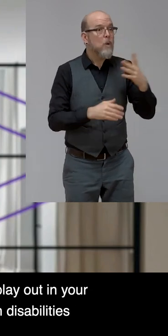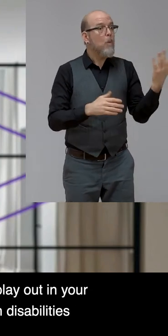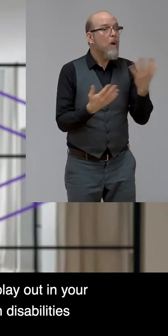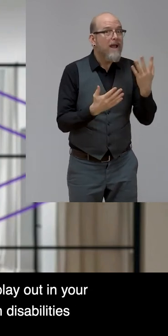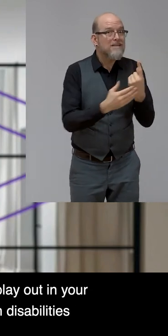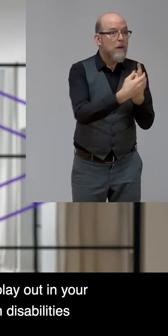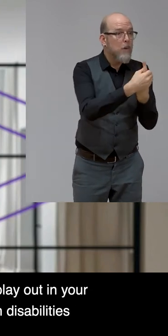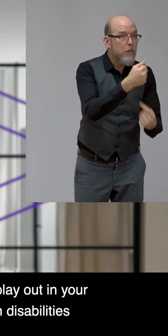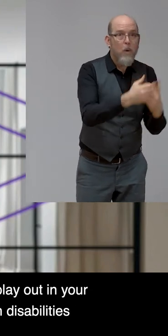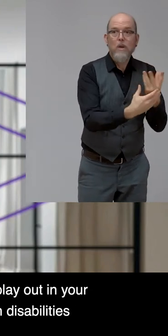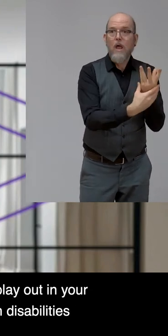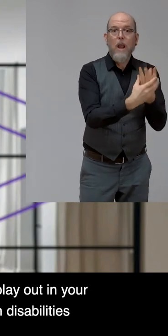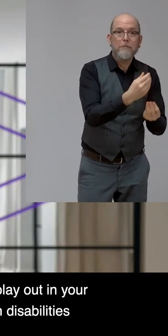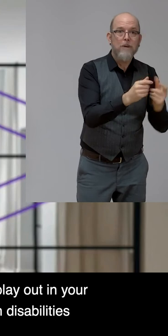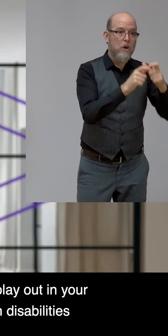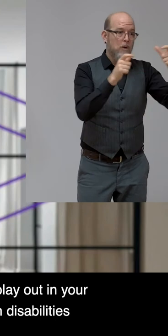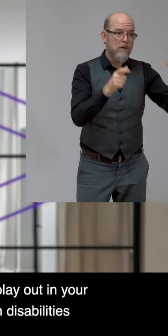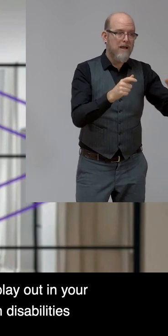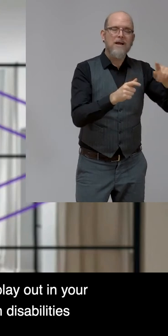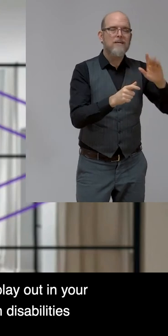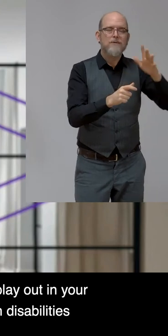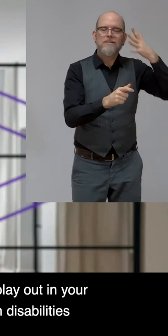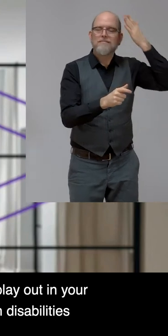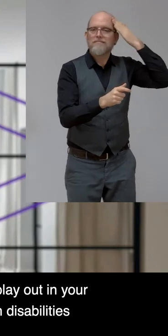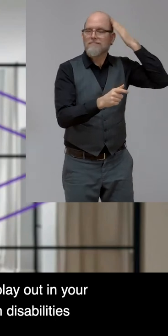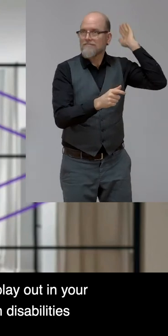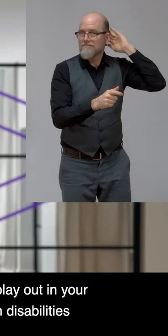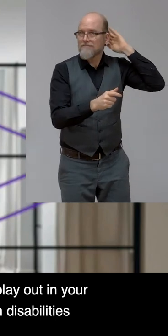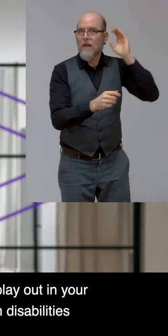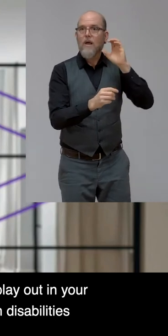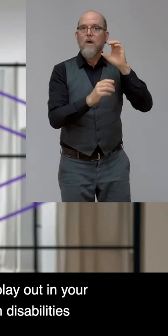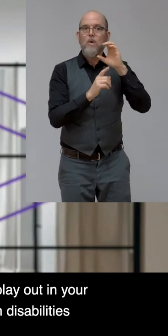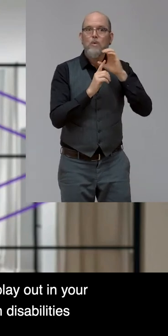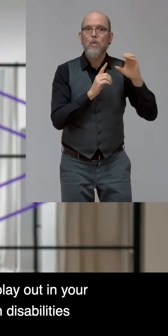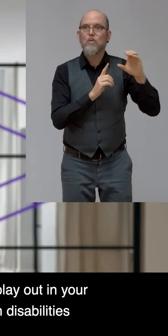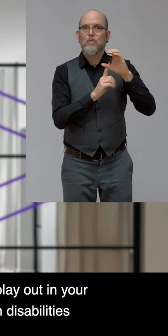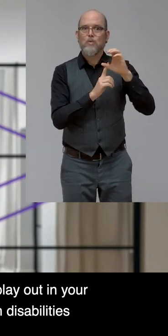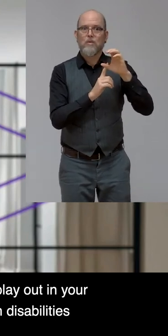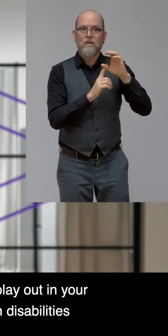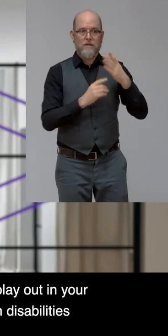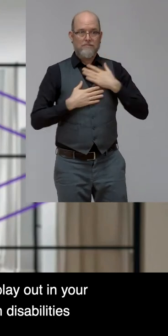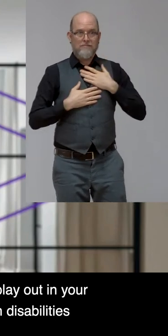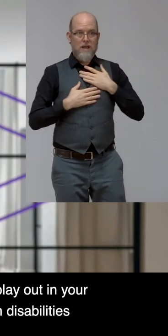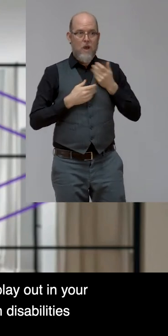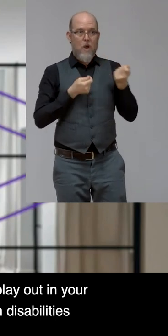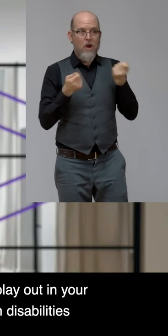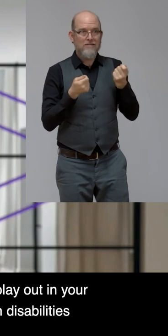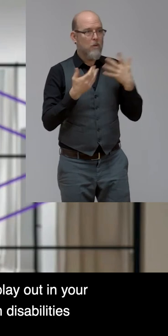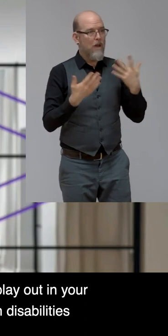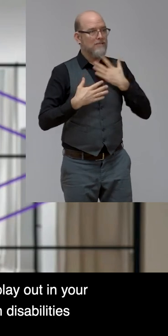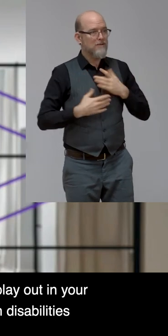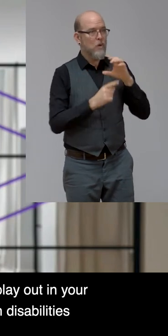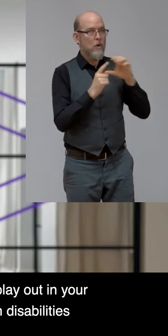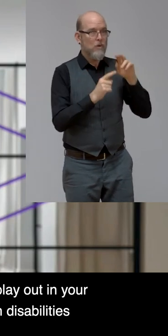these specific culture factors start there, right? How they play out in your organization and specifically for your employees with